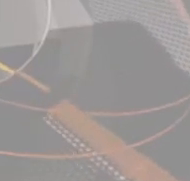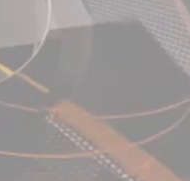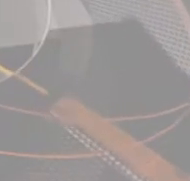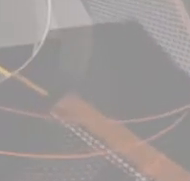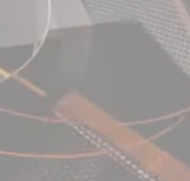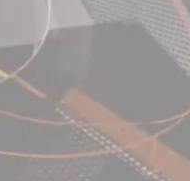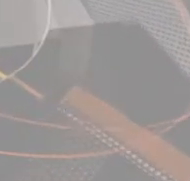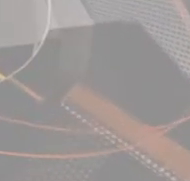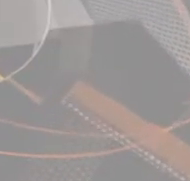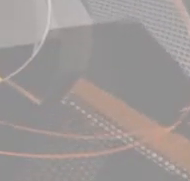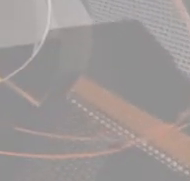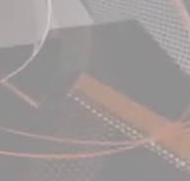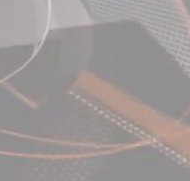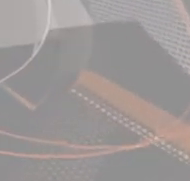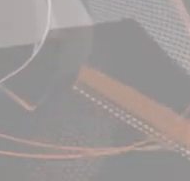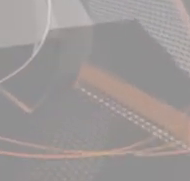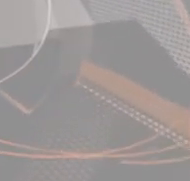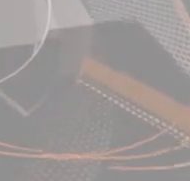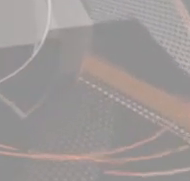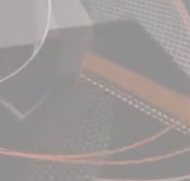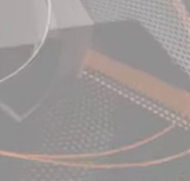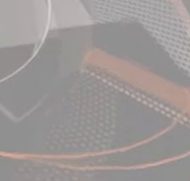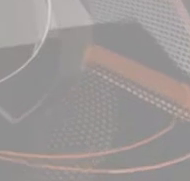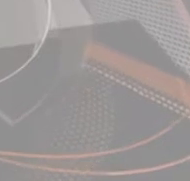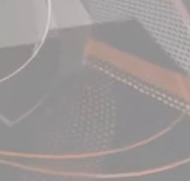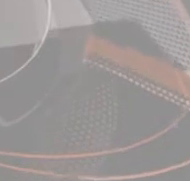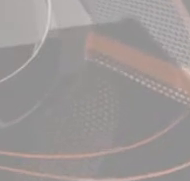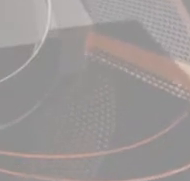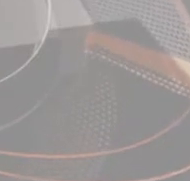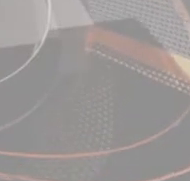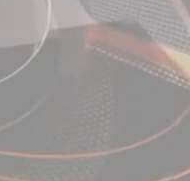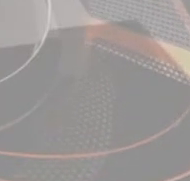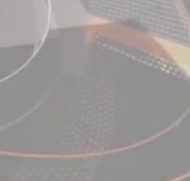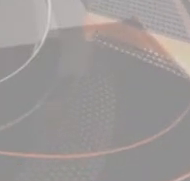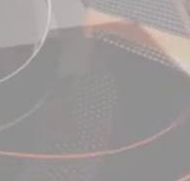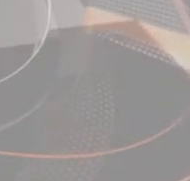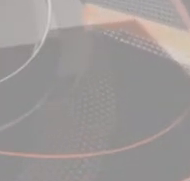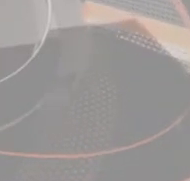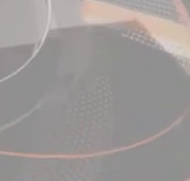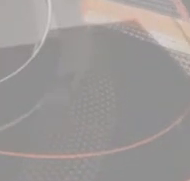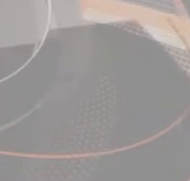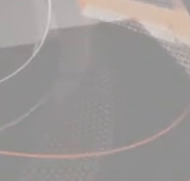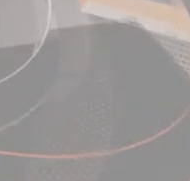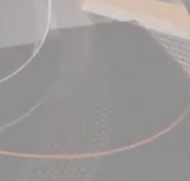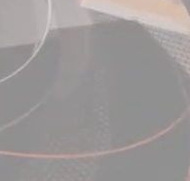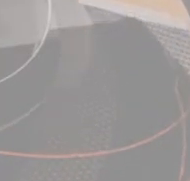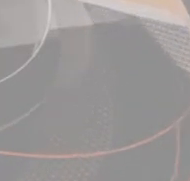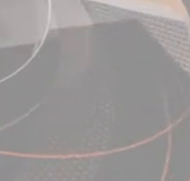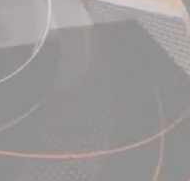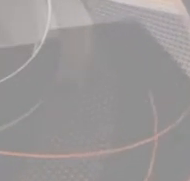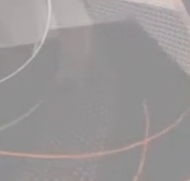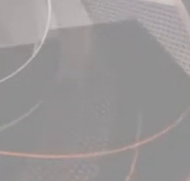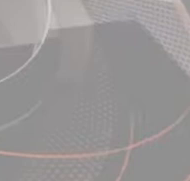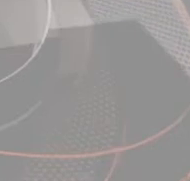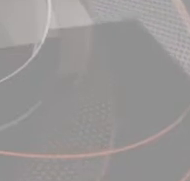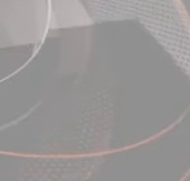teachers will get. The President was last evening speaking at the closing of a two-day secondary schools head teachers retreat at